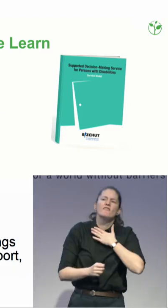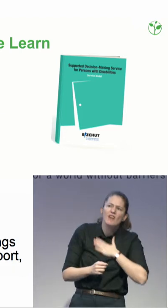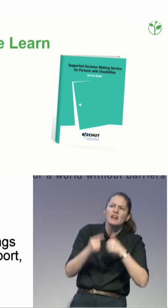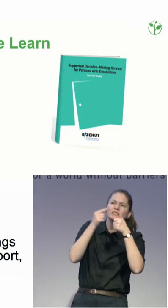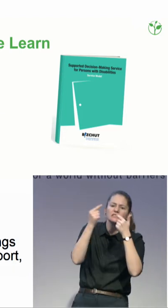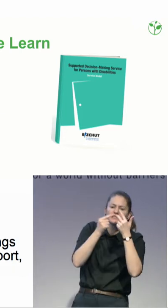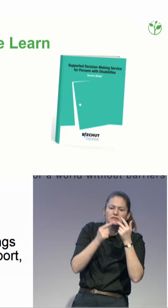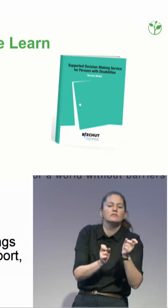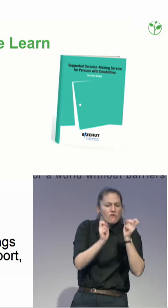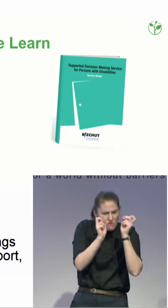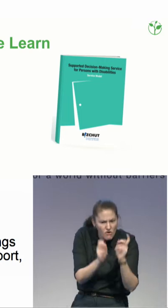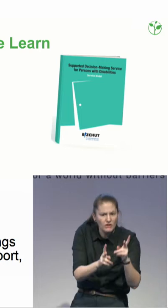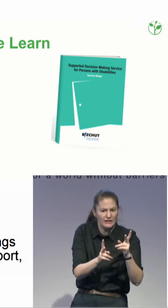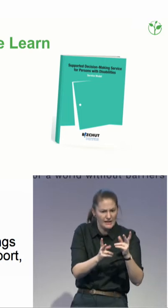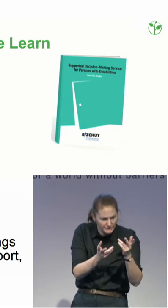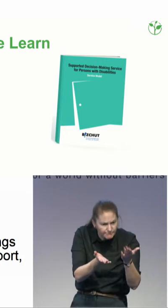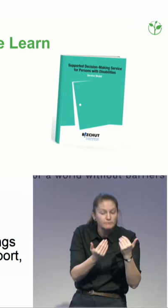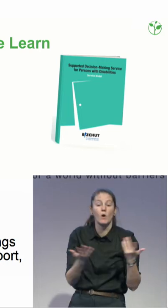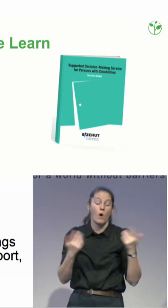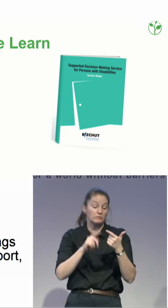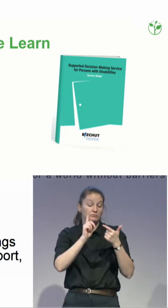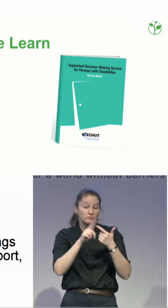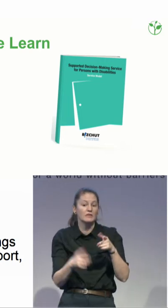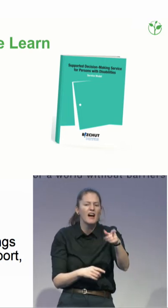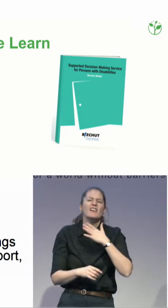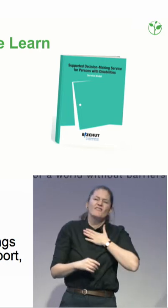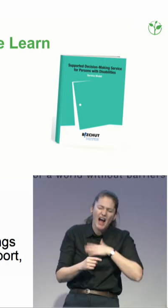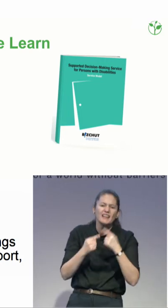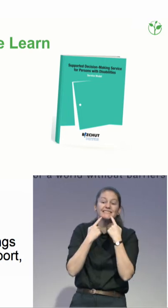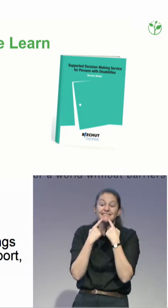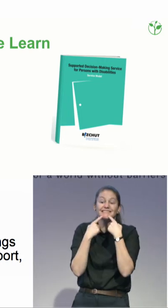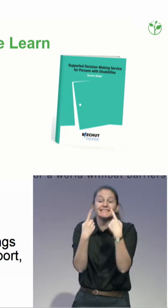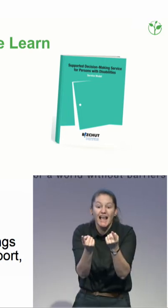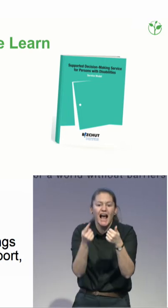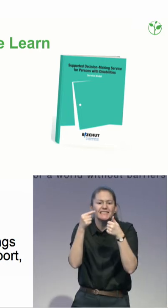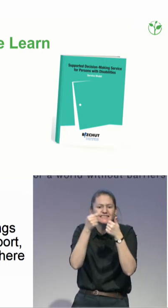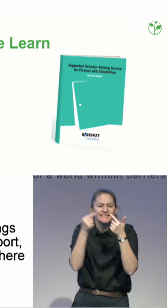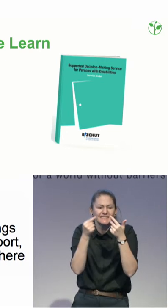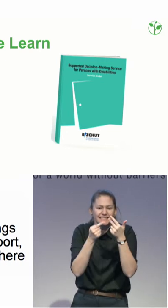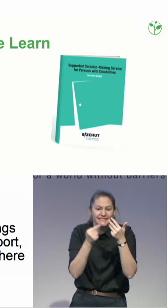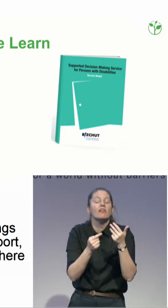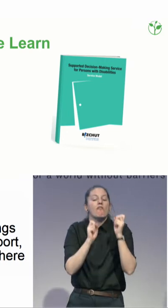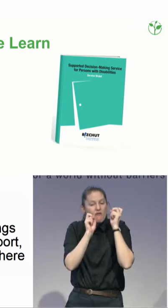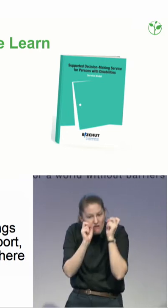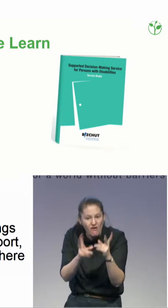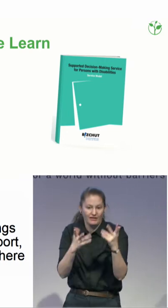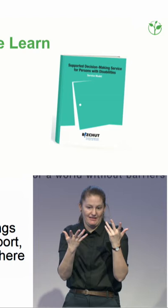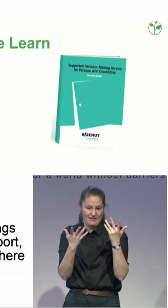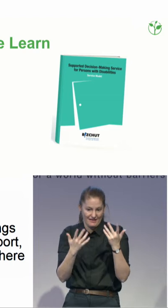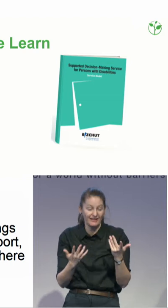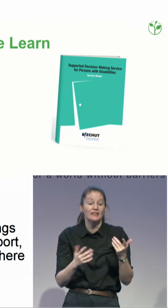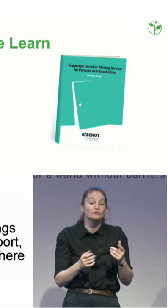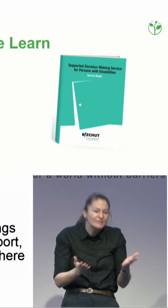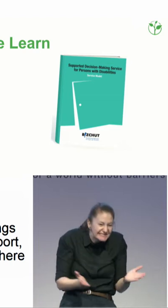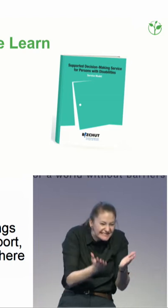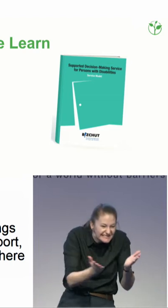if you're not supporting also the exercise of the will. And when it goes to exercising of the will, it becomes